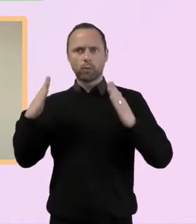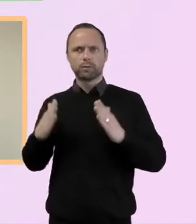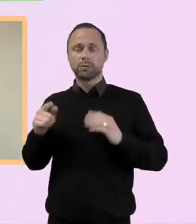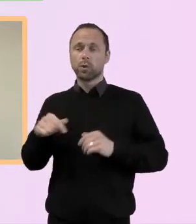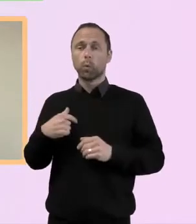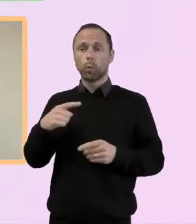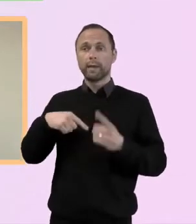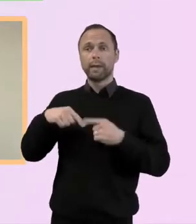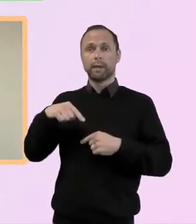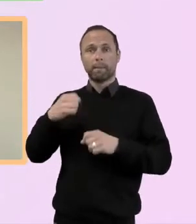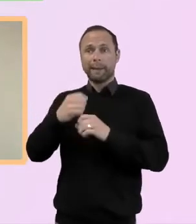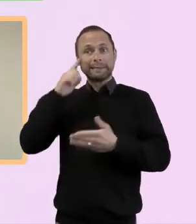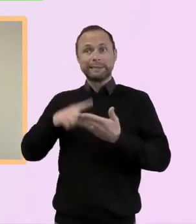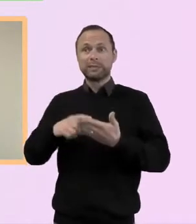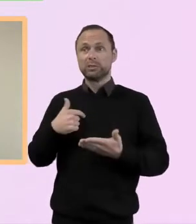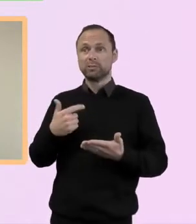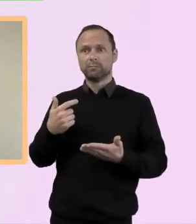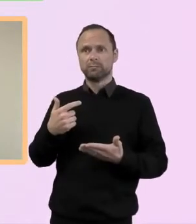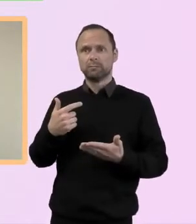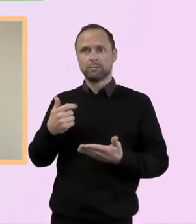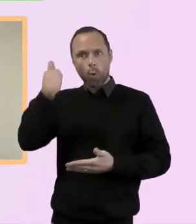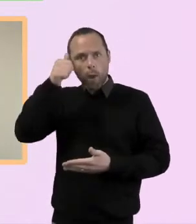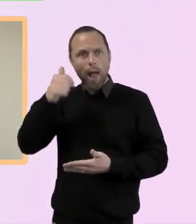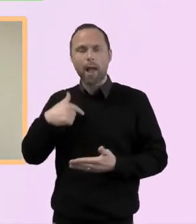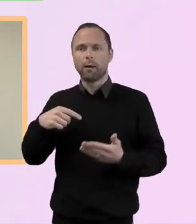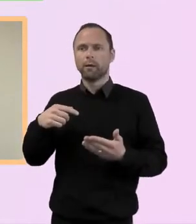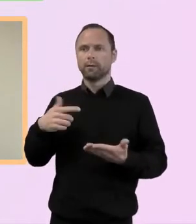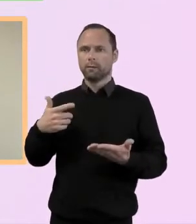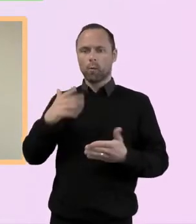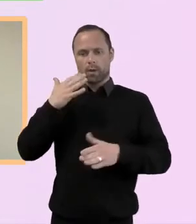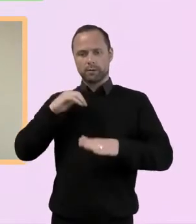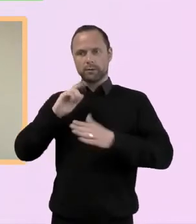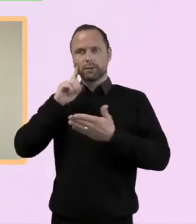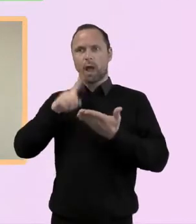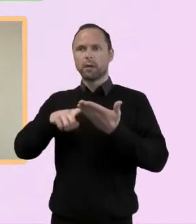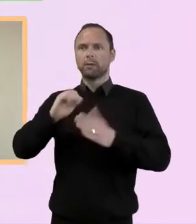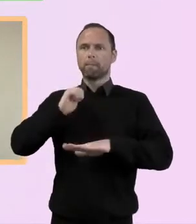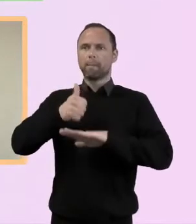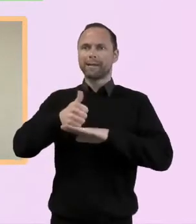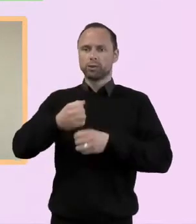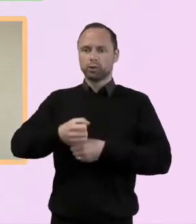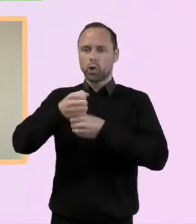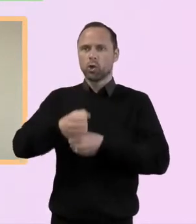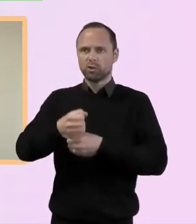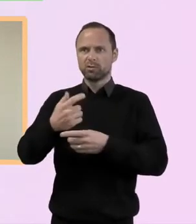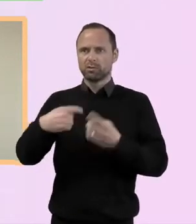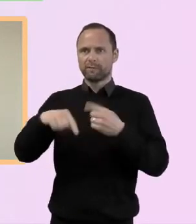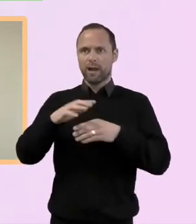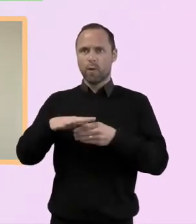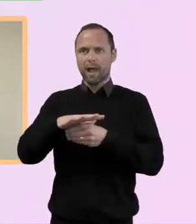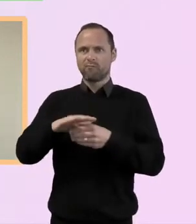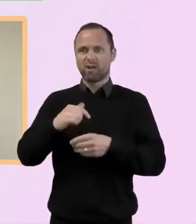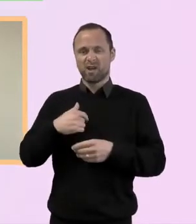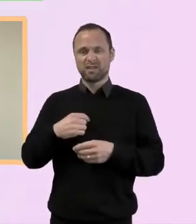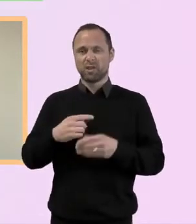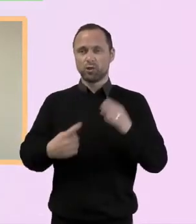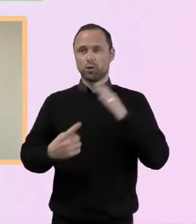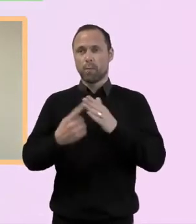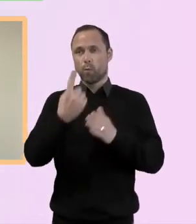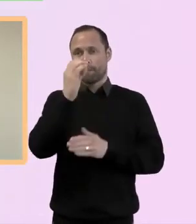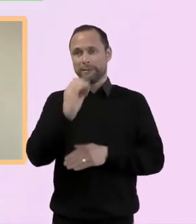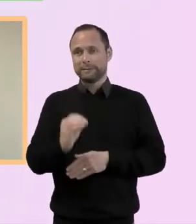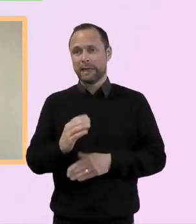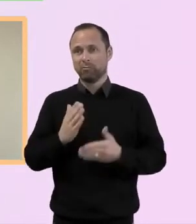decision when we began to plant the churches. So our area was within sort of the, the top 1%, I suppose, for multiple